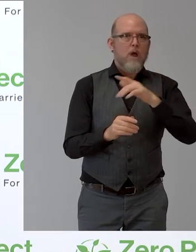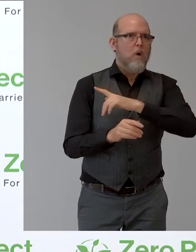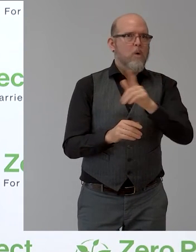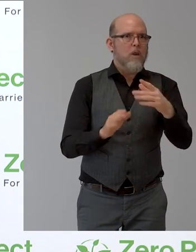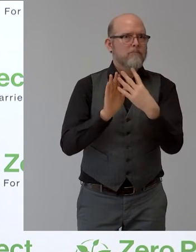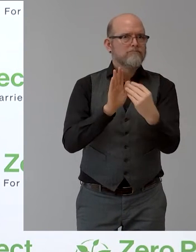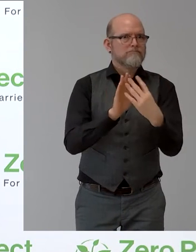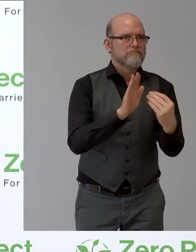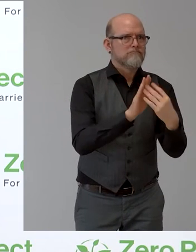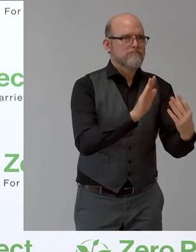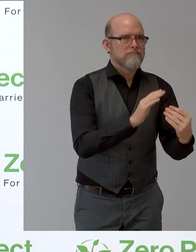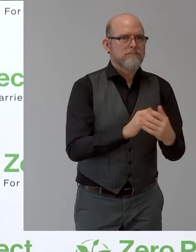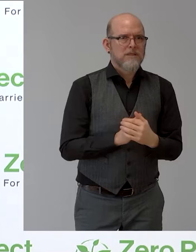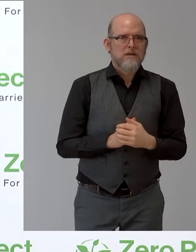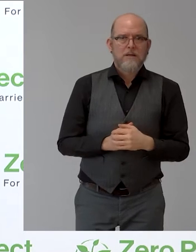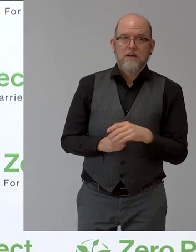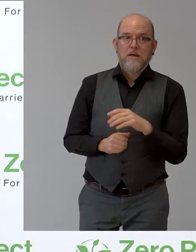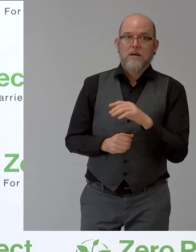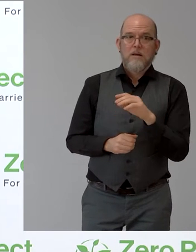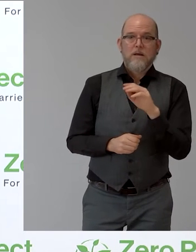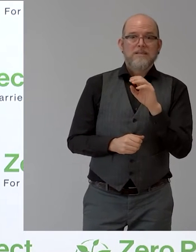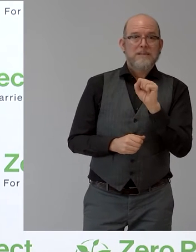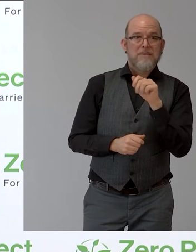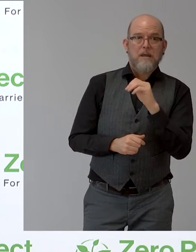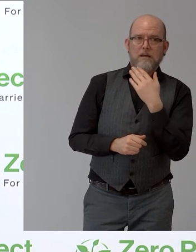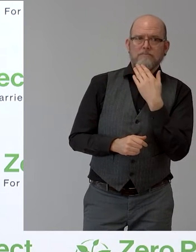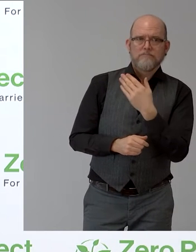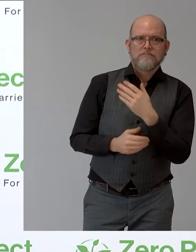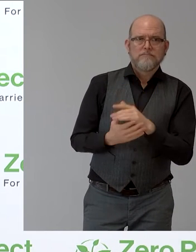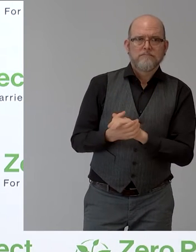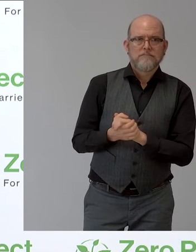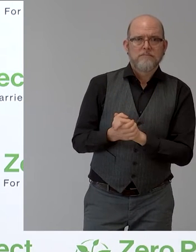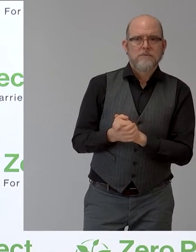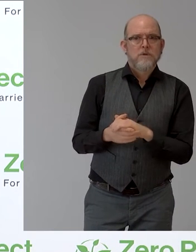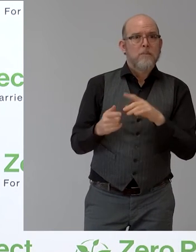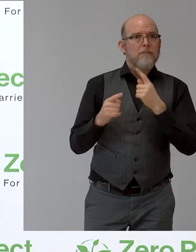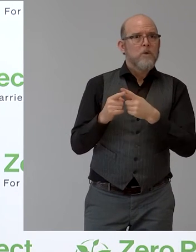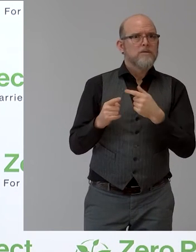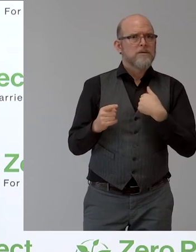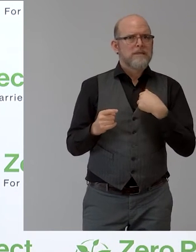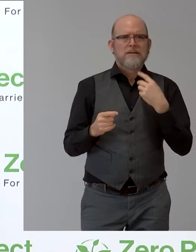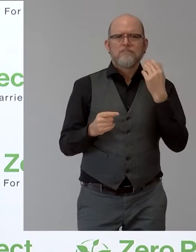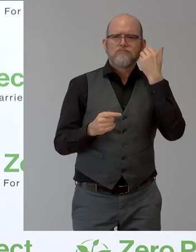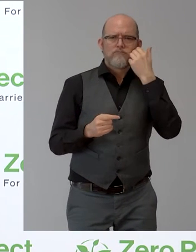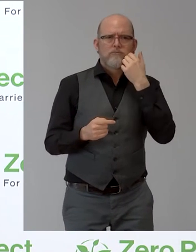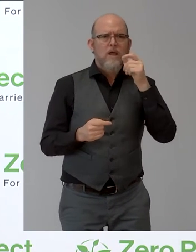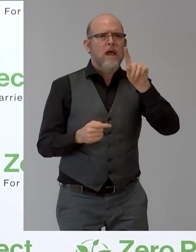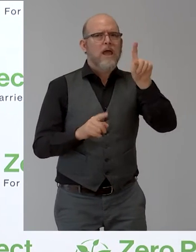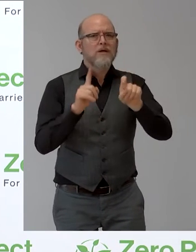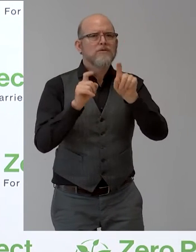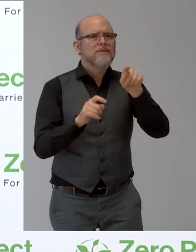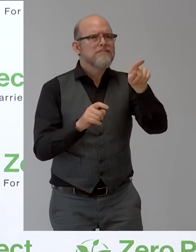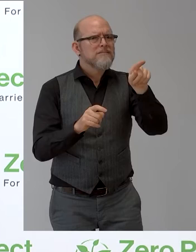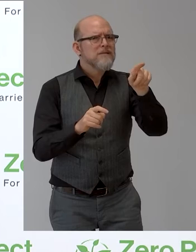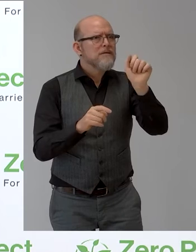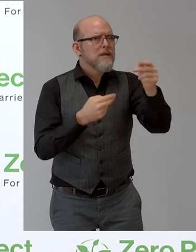we have the chat open and we have to ask the contributors to be in the chat. So maybe they can relate to the first question. The second one